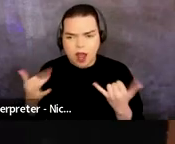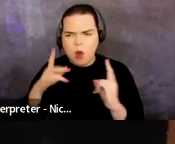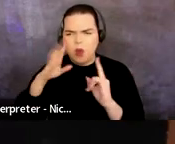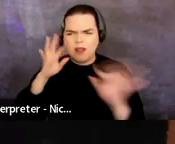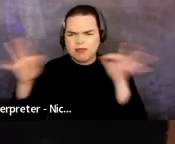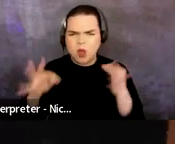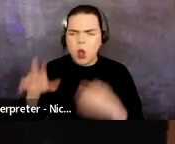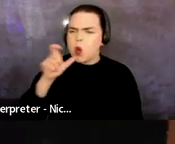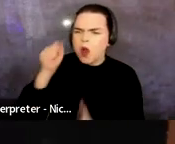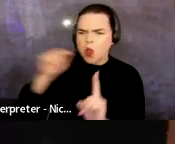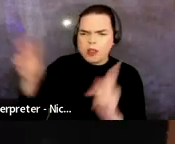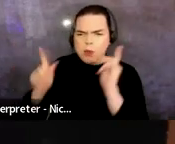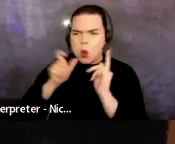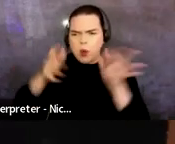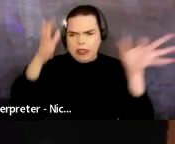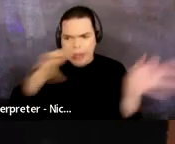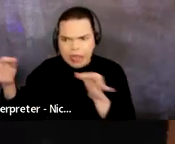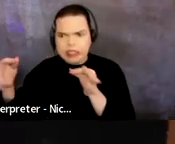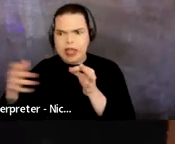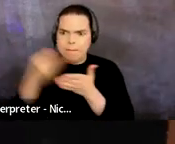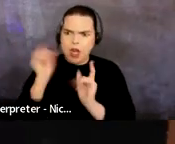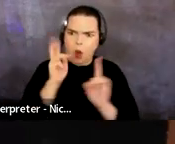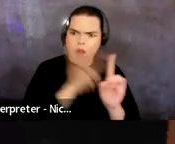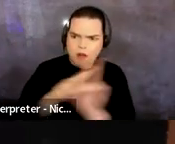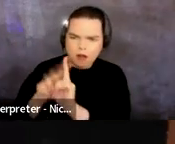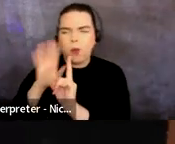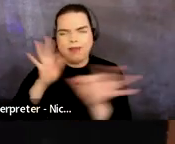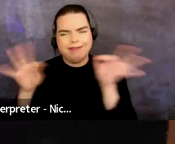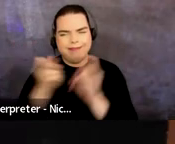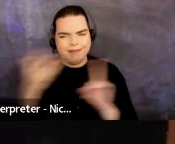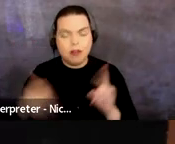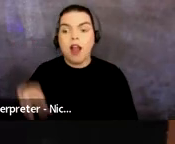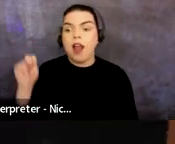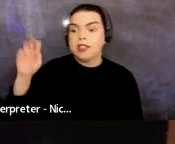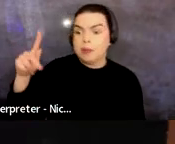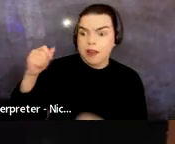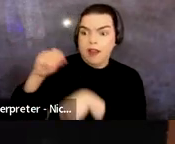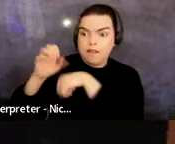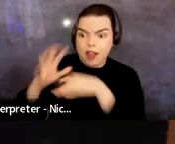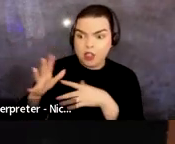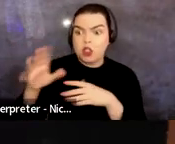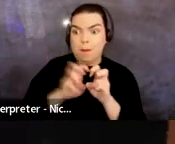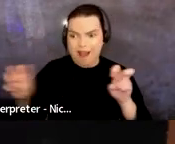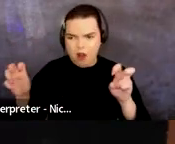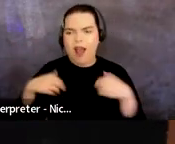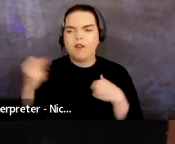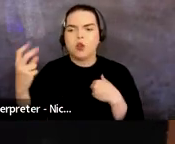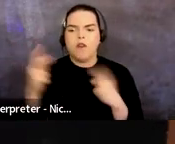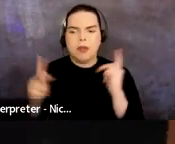making these decisions? NTP's advisor panel is composed of 12 individuals representing